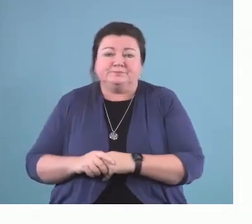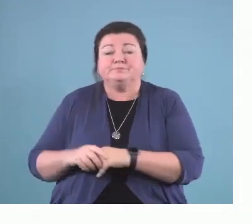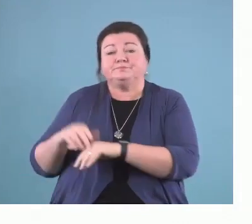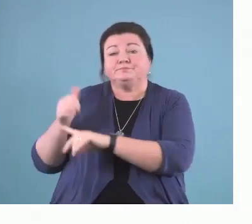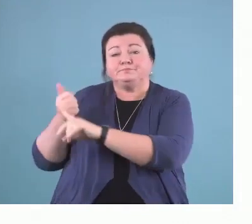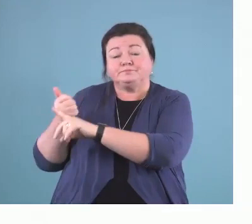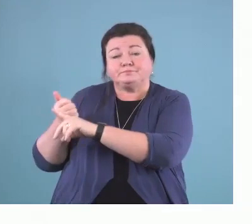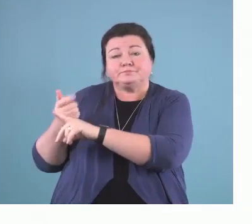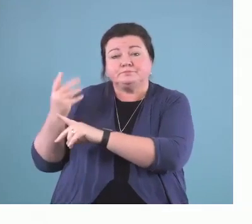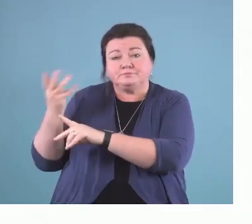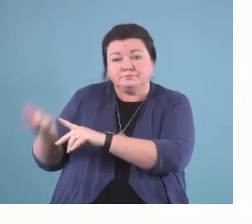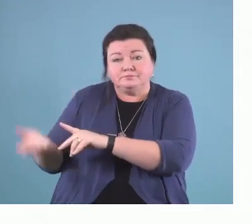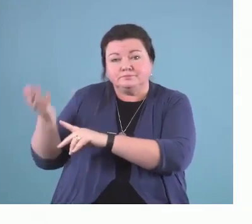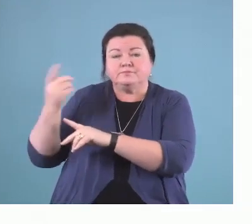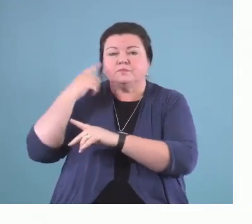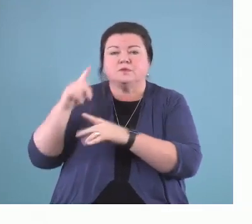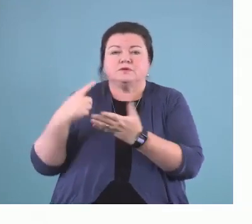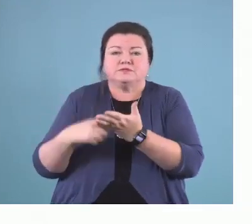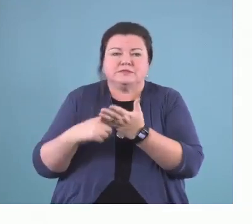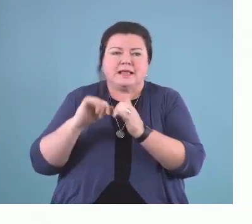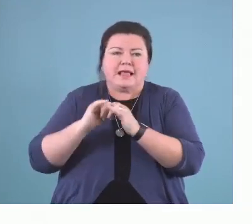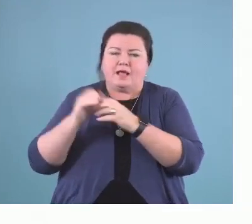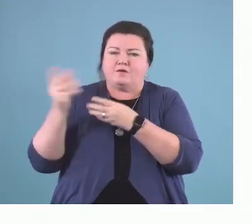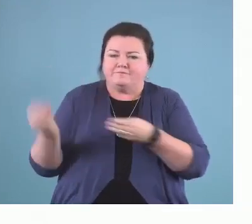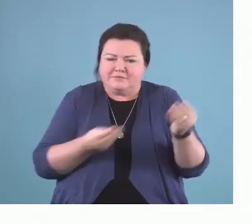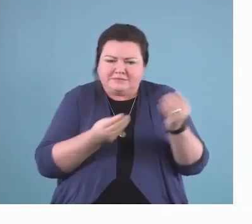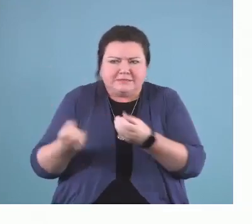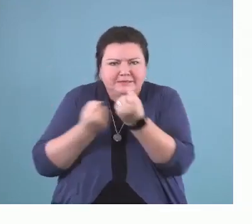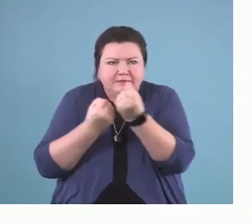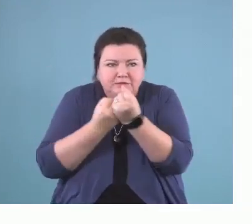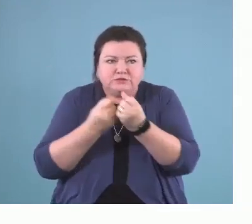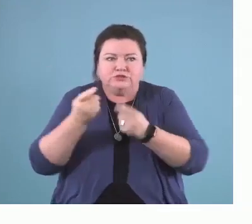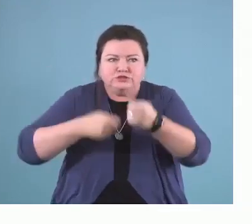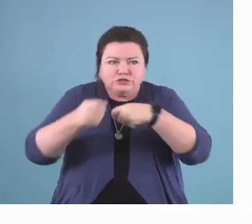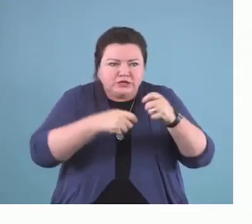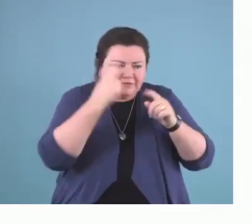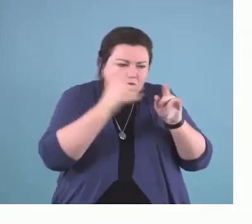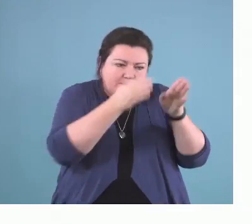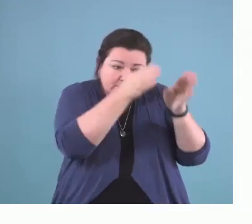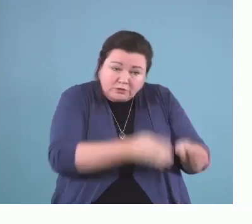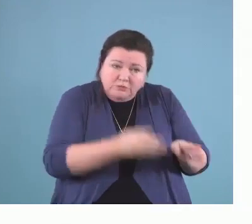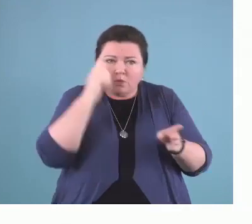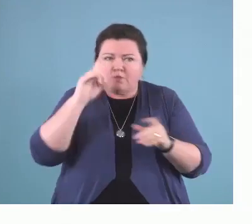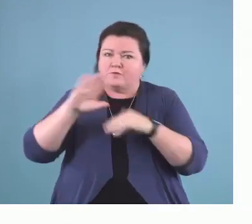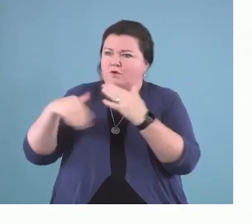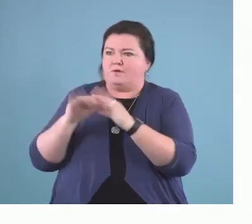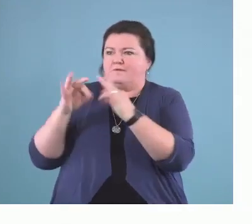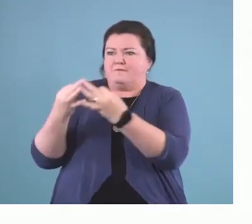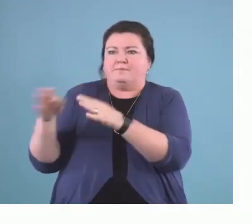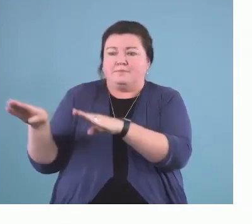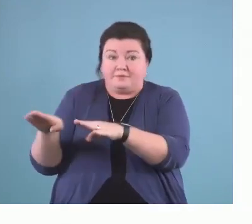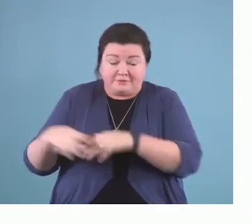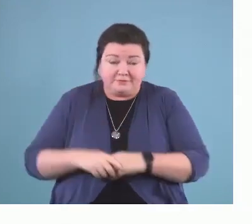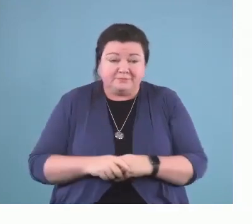She will be presenting on facilitating change in an individual's and or family behavior. Dr.